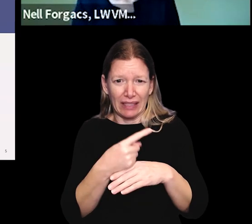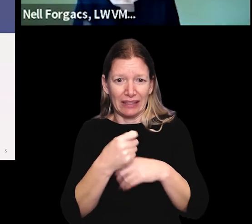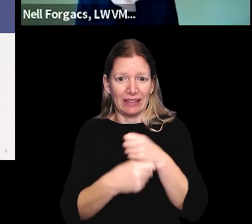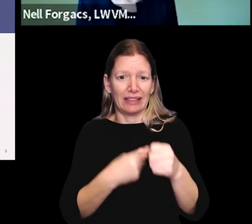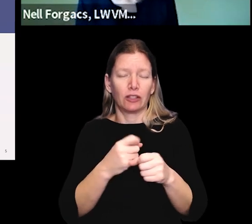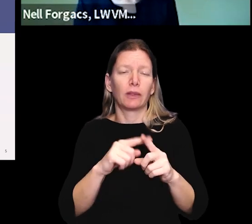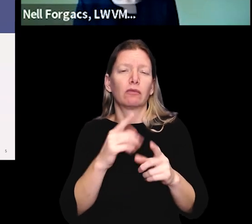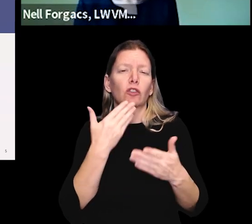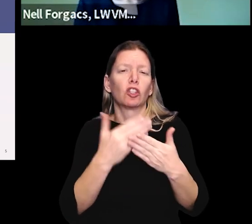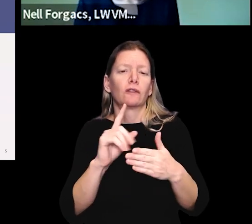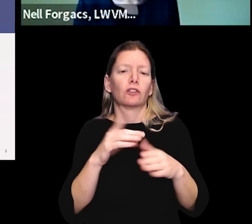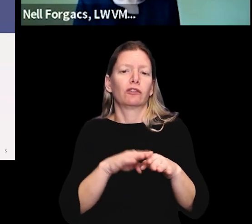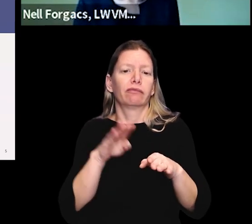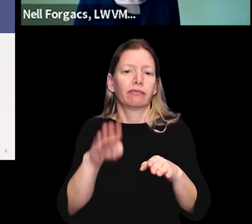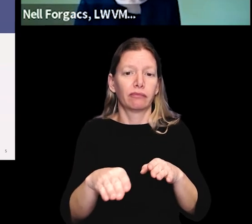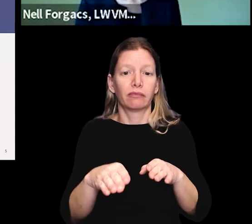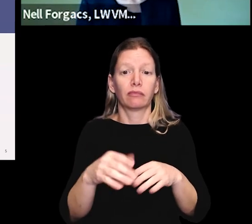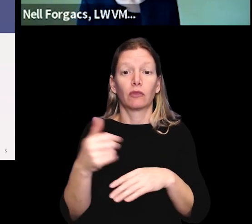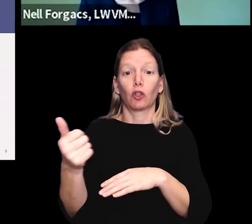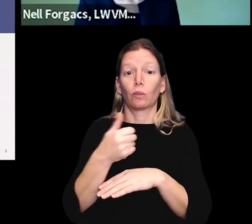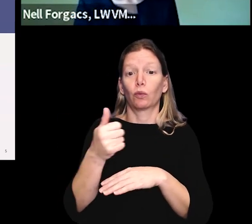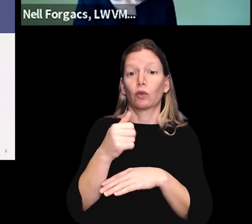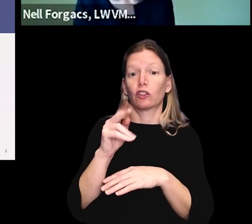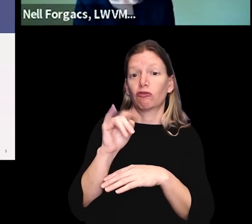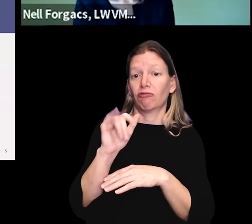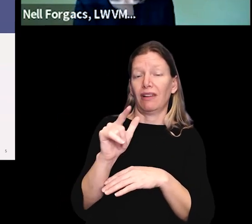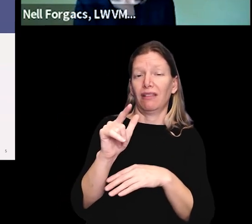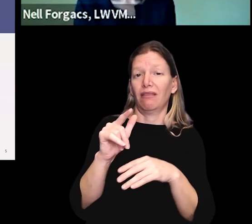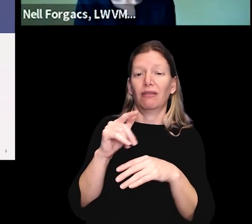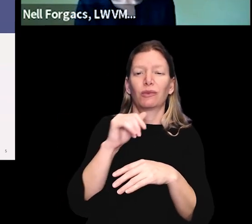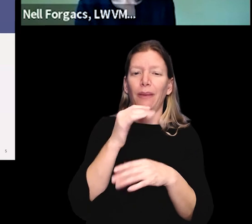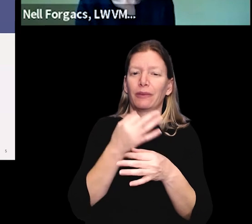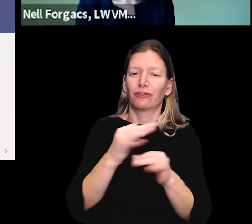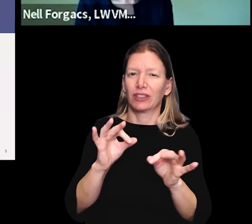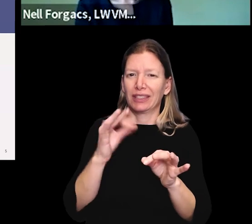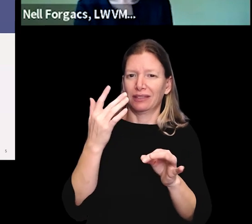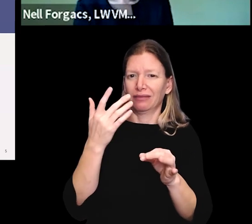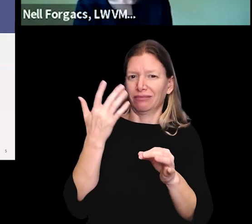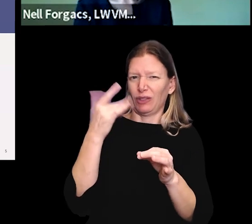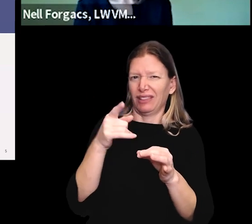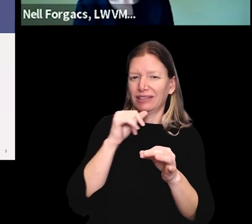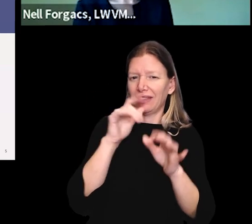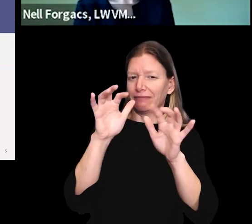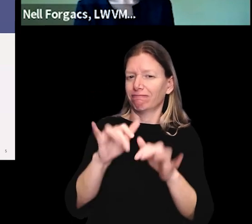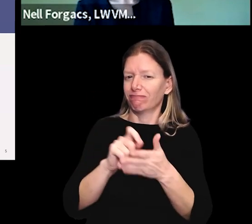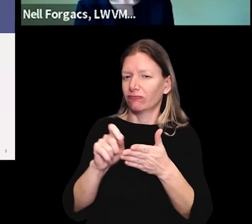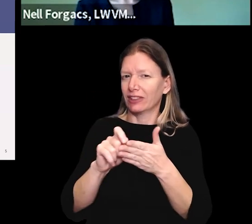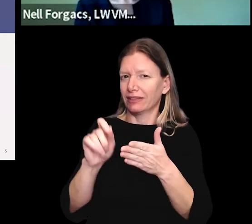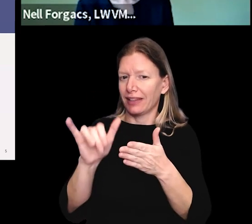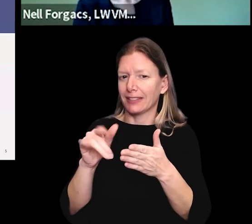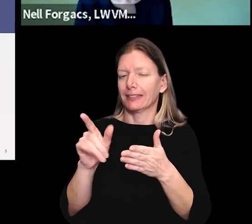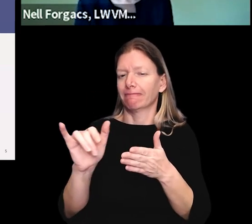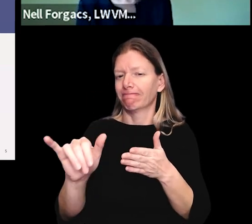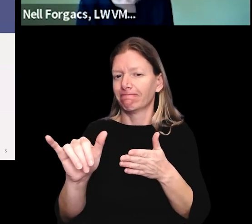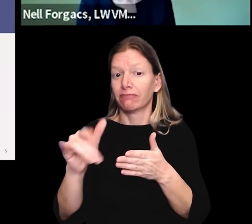of years, but it's a good first start. The commuter rail would not be free the way the bill is currently written, so I did want to note that.